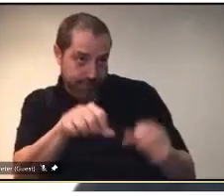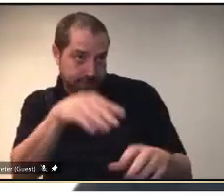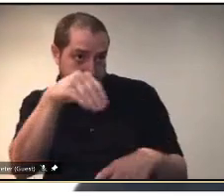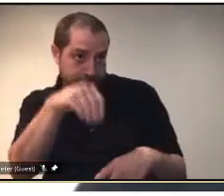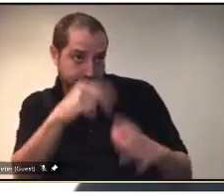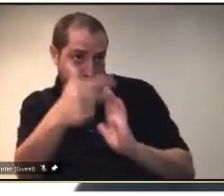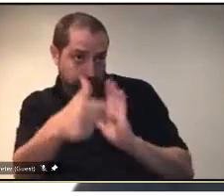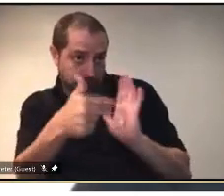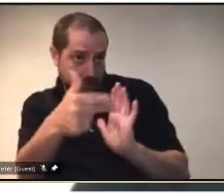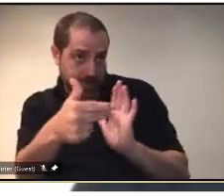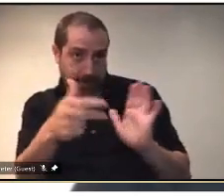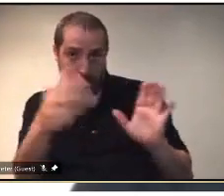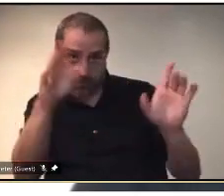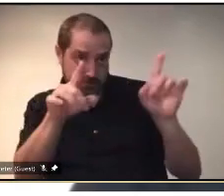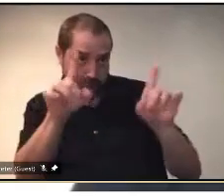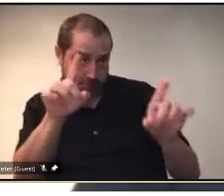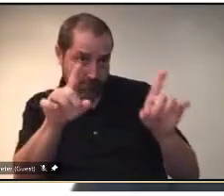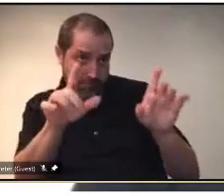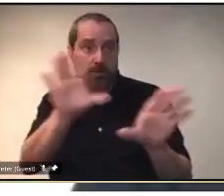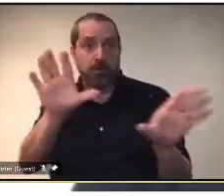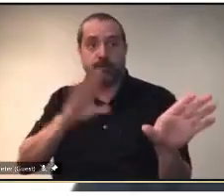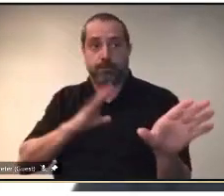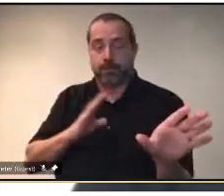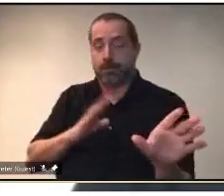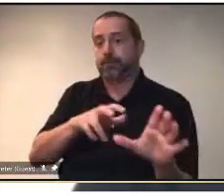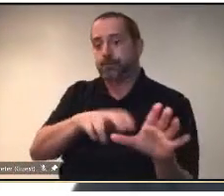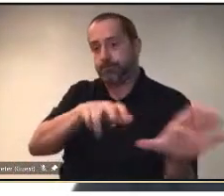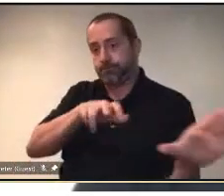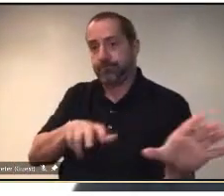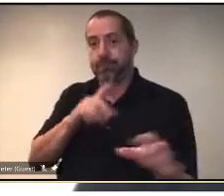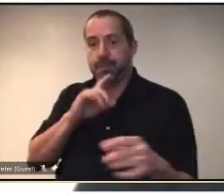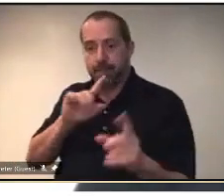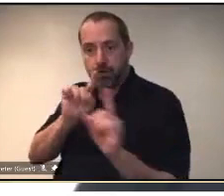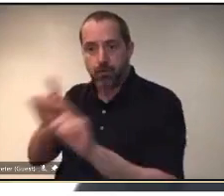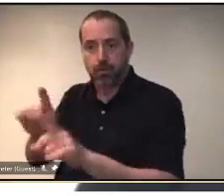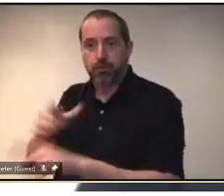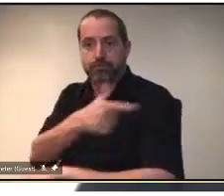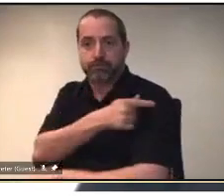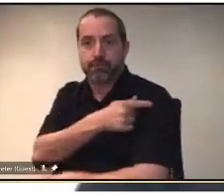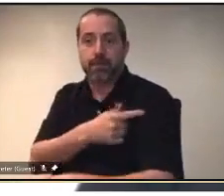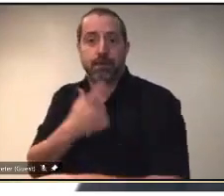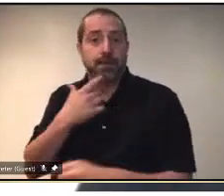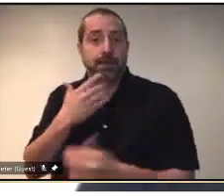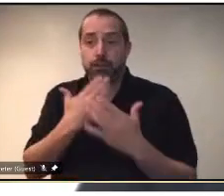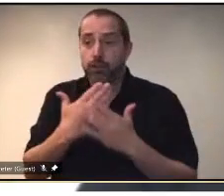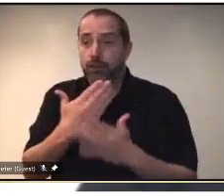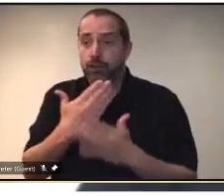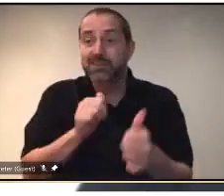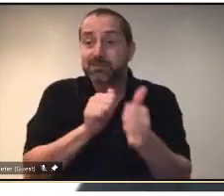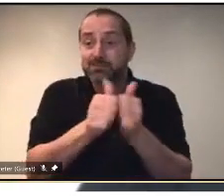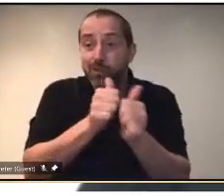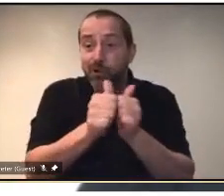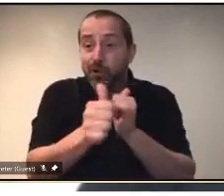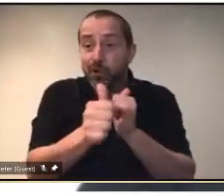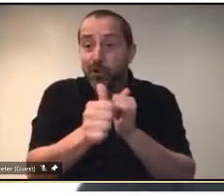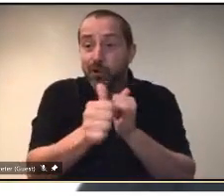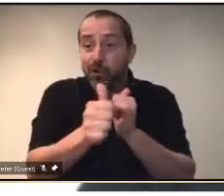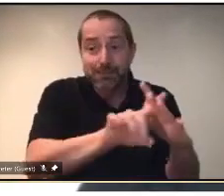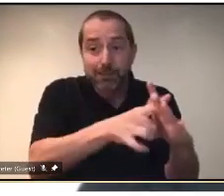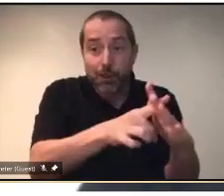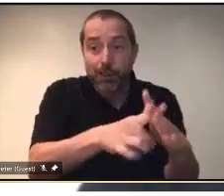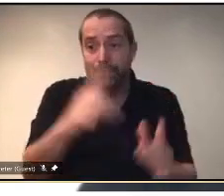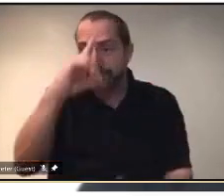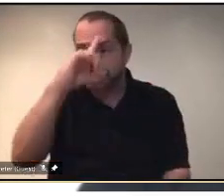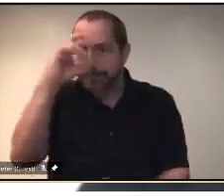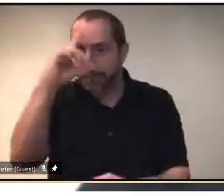understanding that which is a good thing we have sports activities starting back up we have summer activities we have many